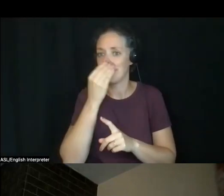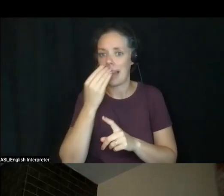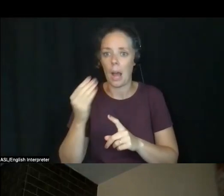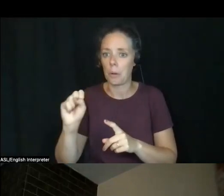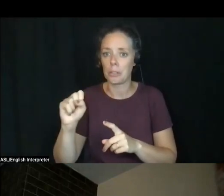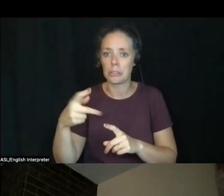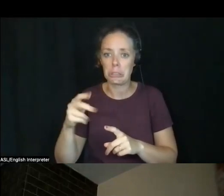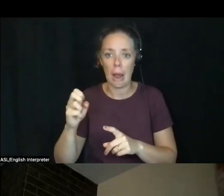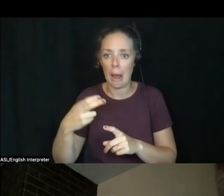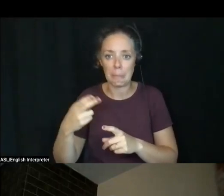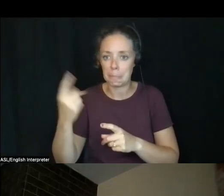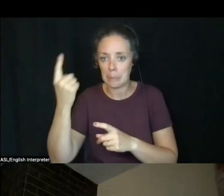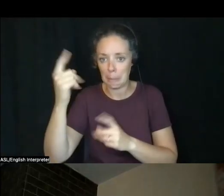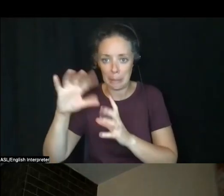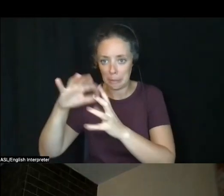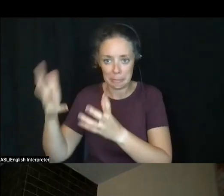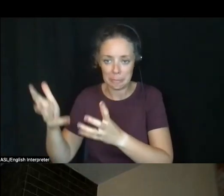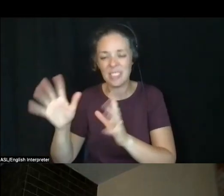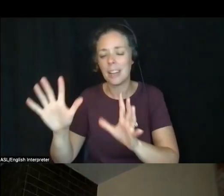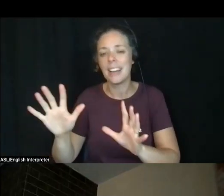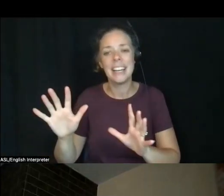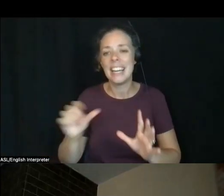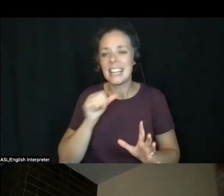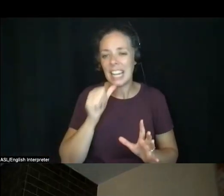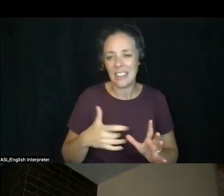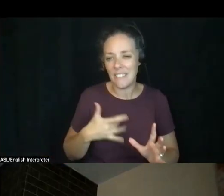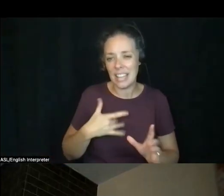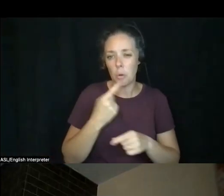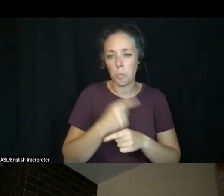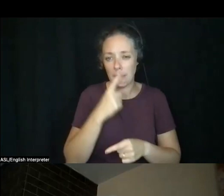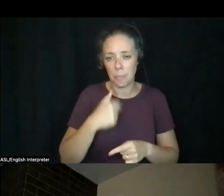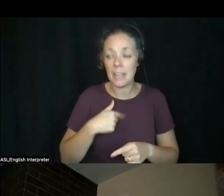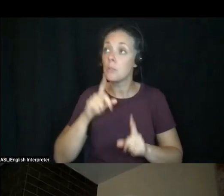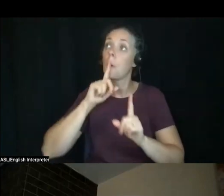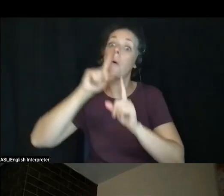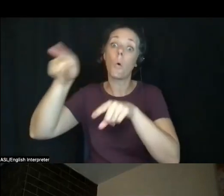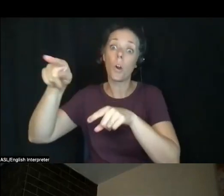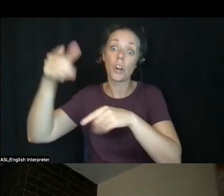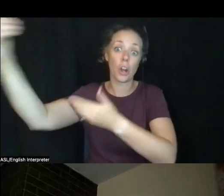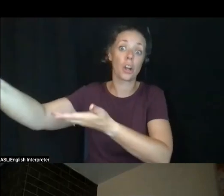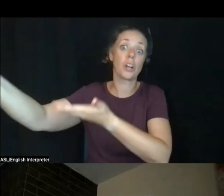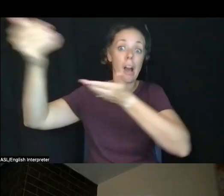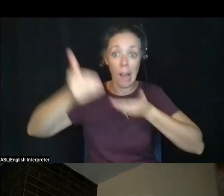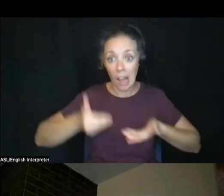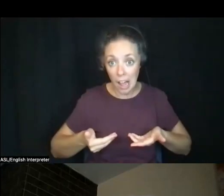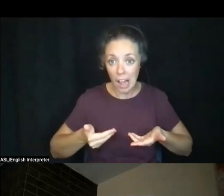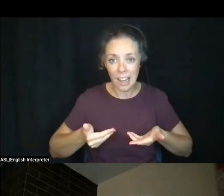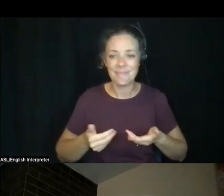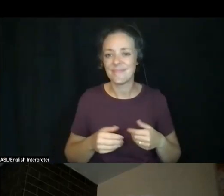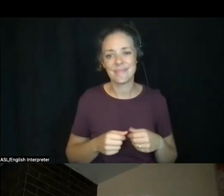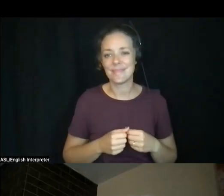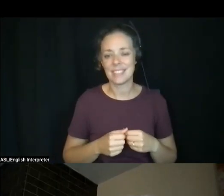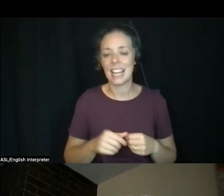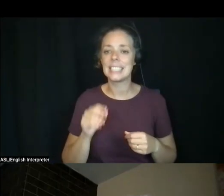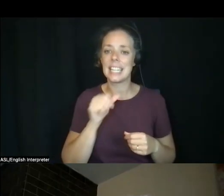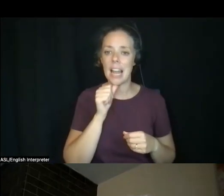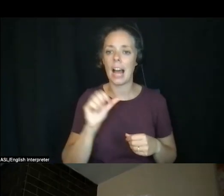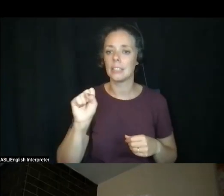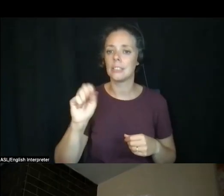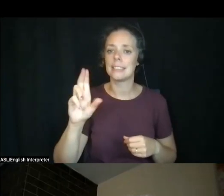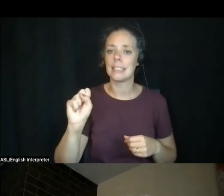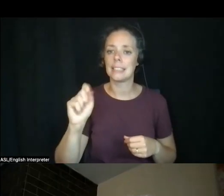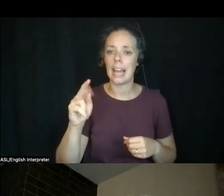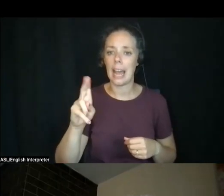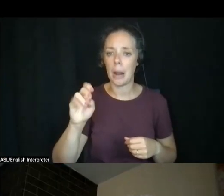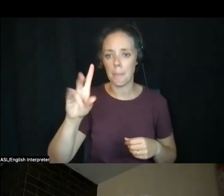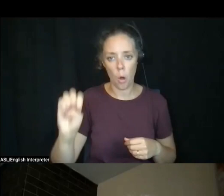it doesn't feel right to me to order or buy eucalyptus. That's not sustainable. So I choose to